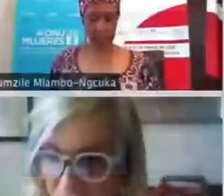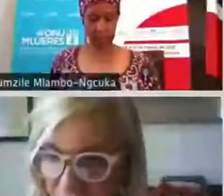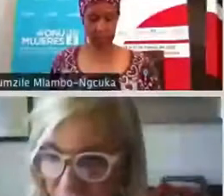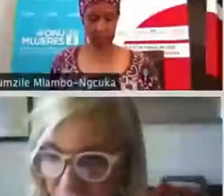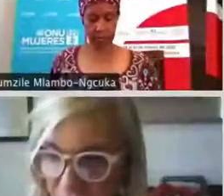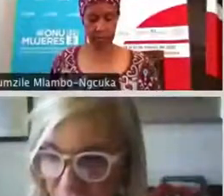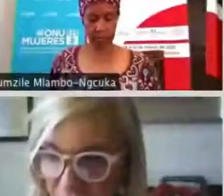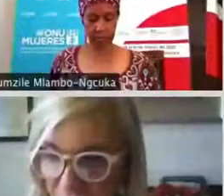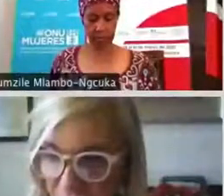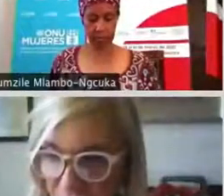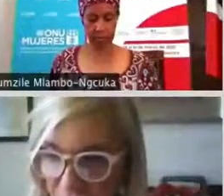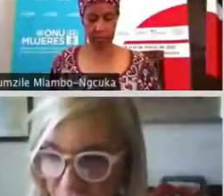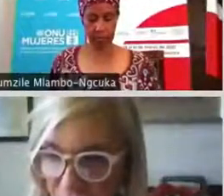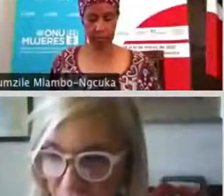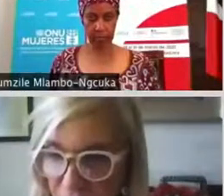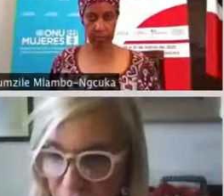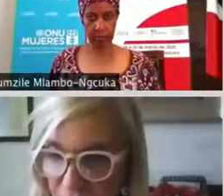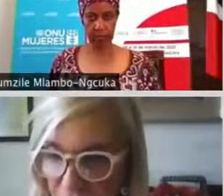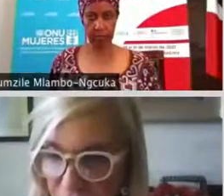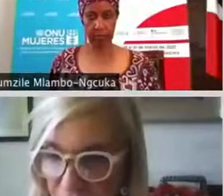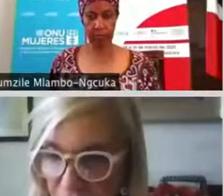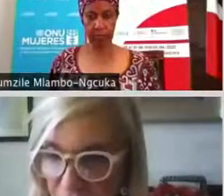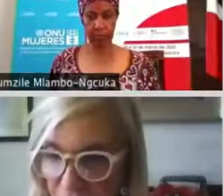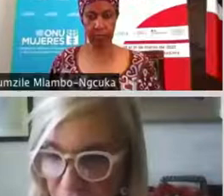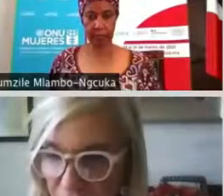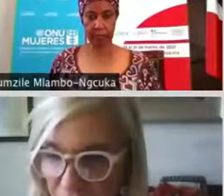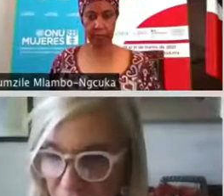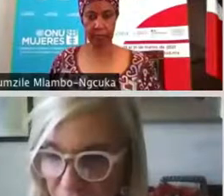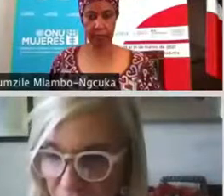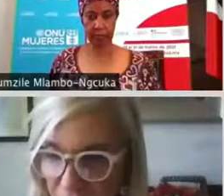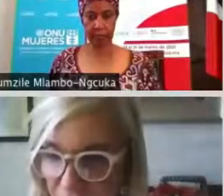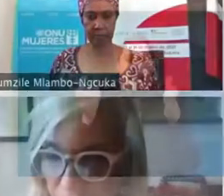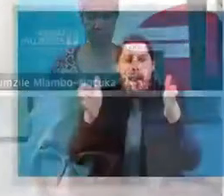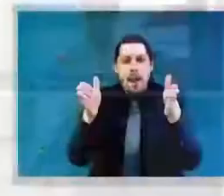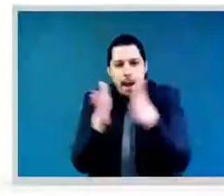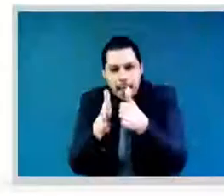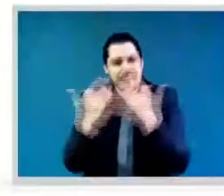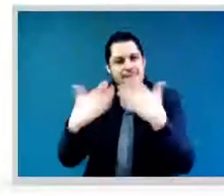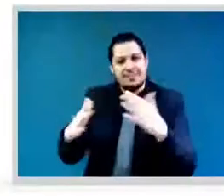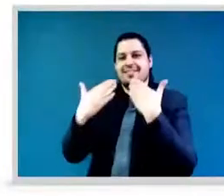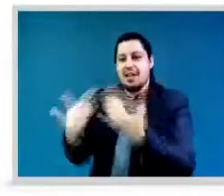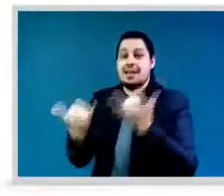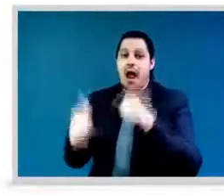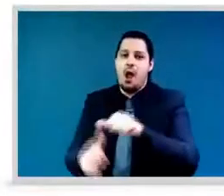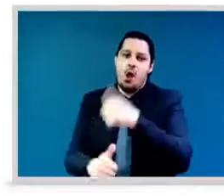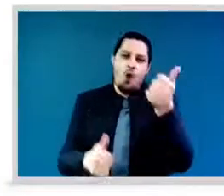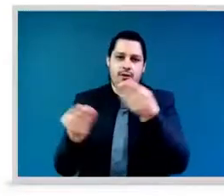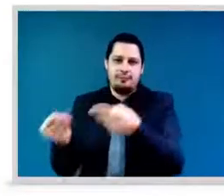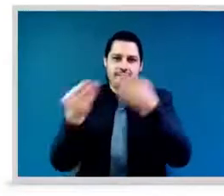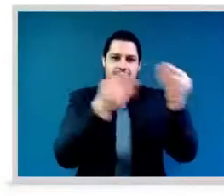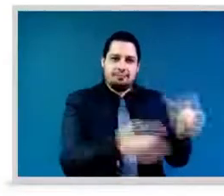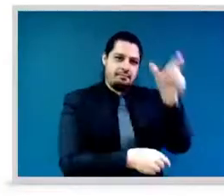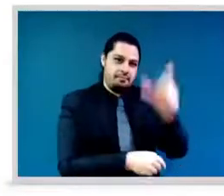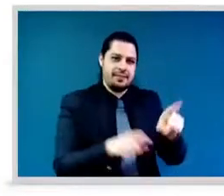our wrap up. So thank you. Well, I don't know how much I was heard when I was